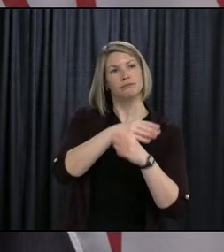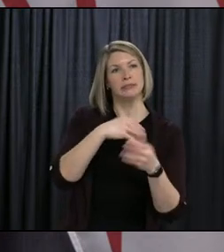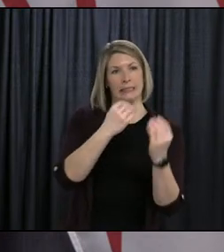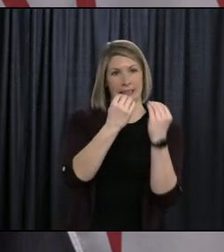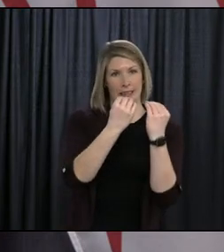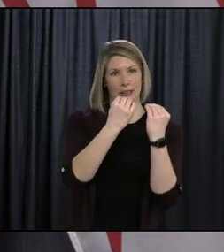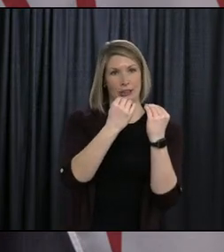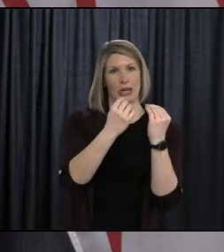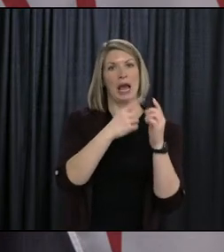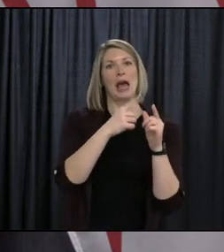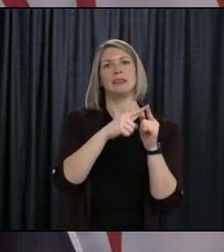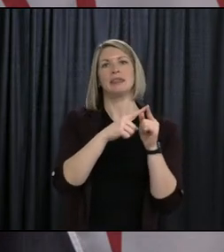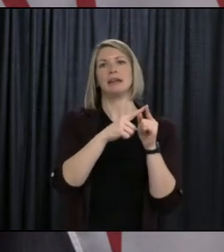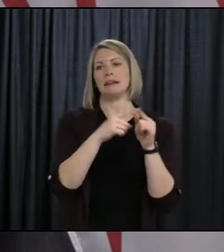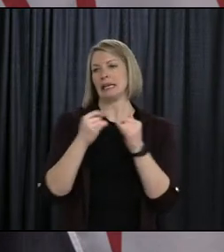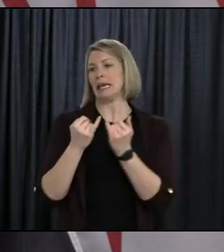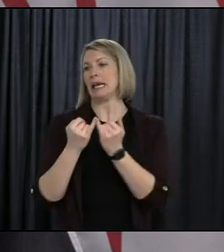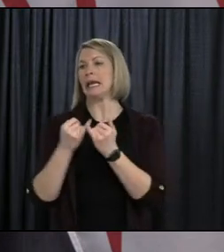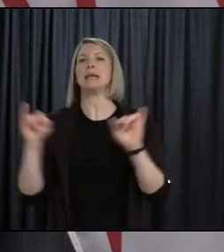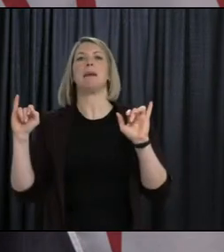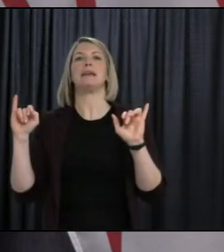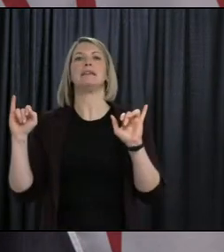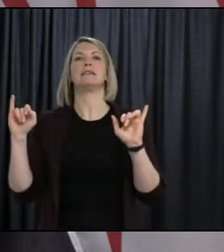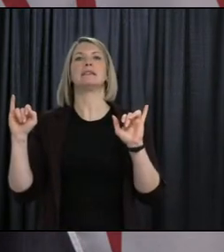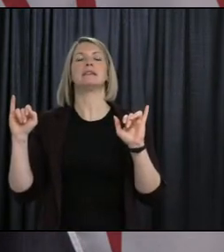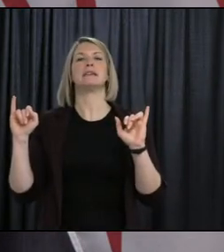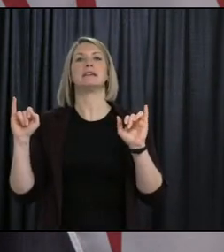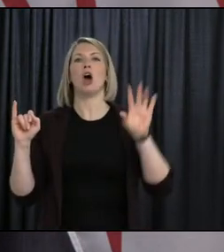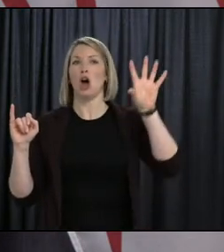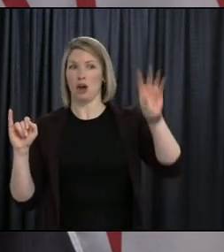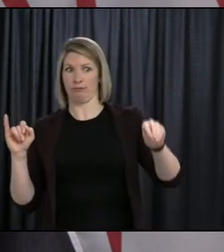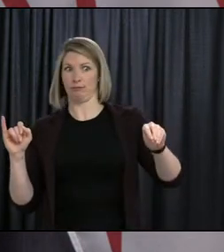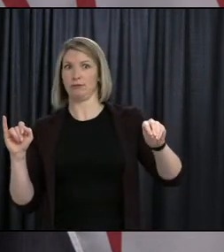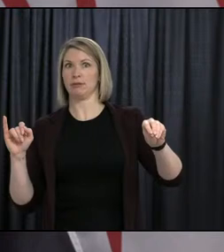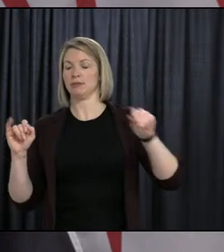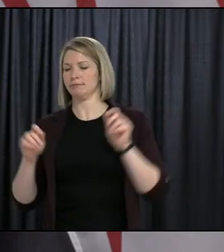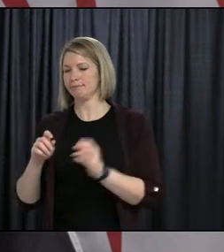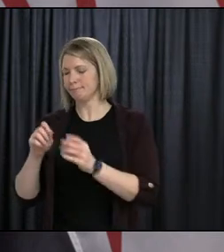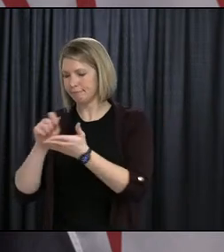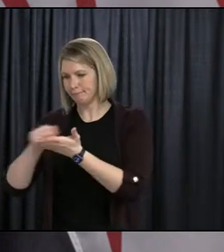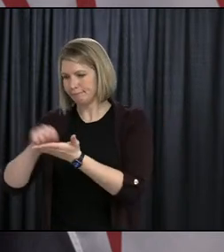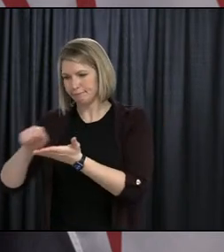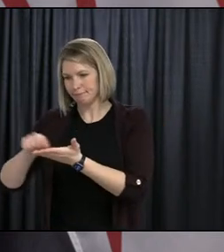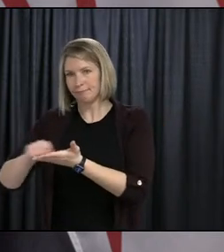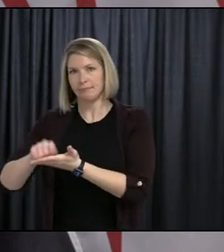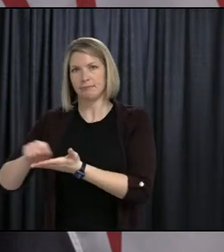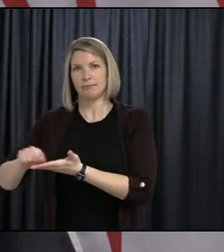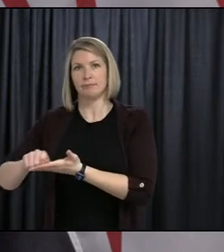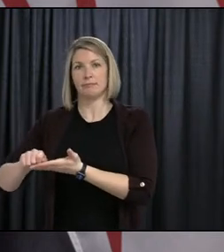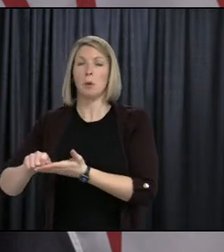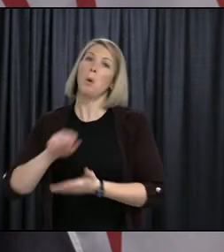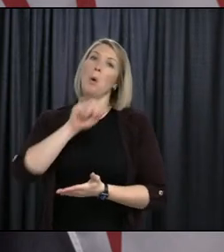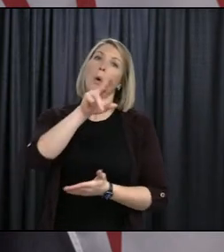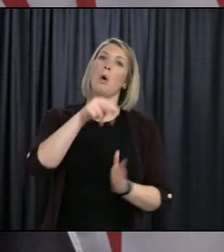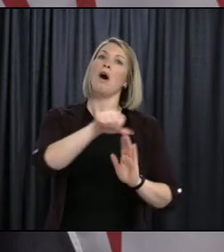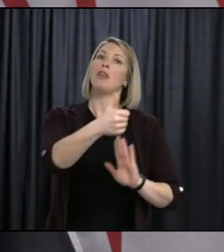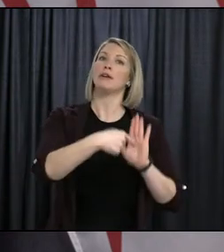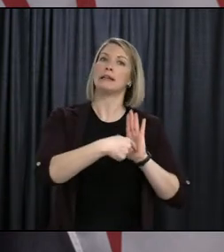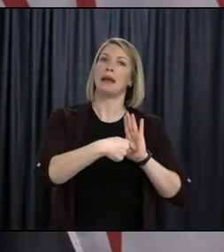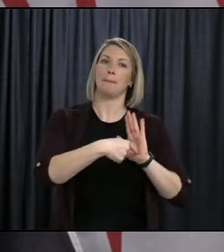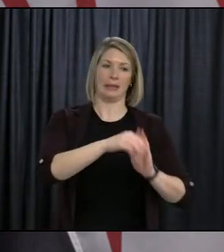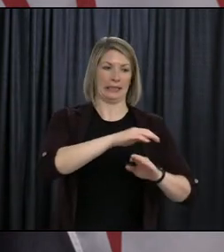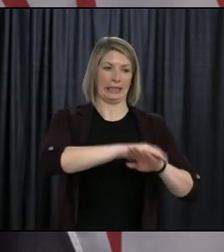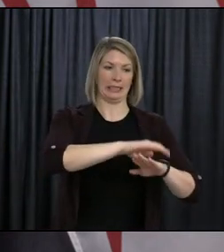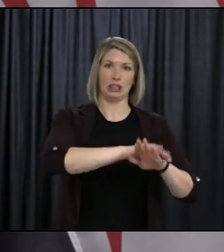individuals go off asynchronously, off screen, and do their own thing. Or it could be an English language class where they